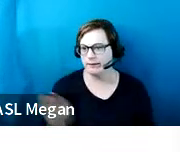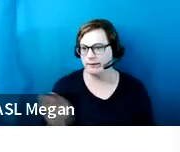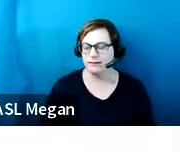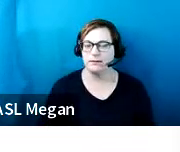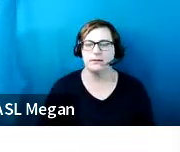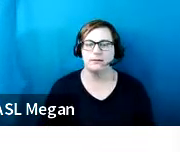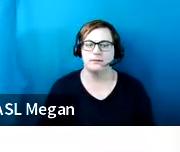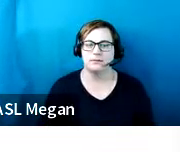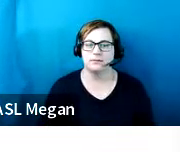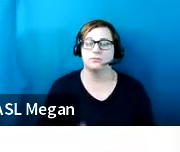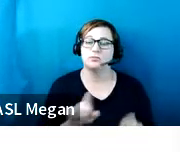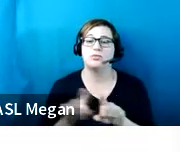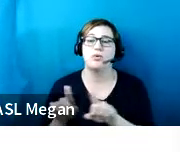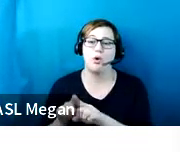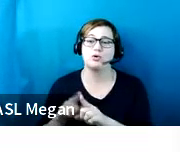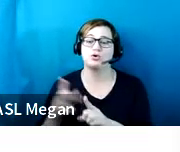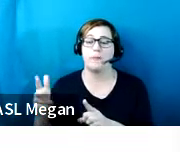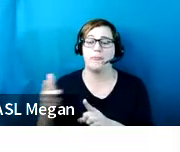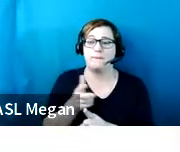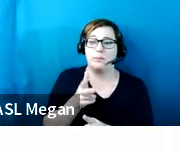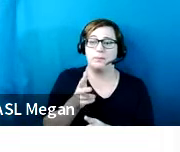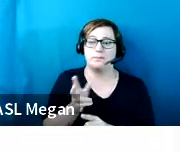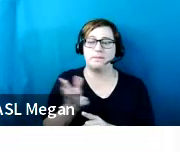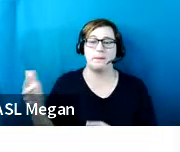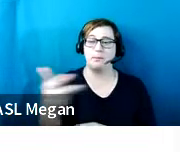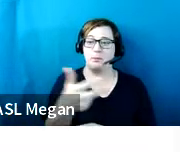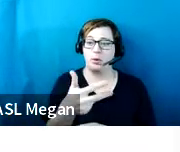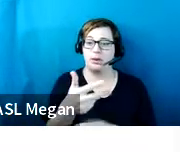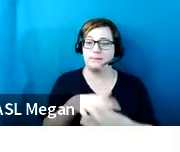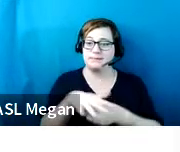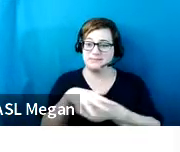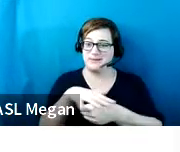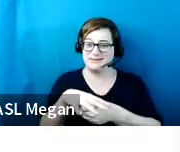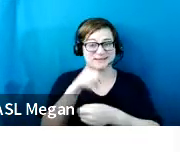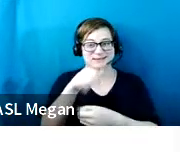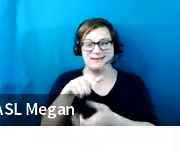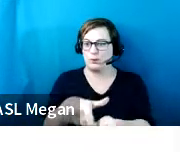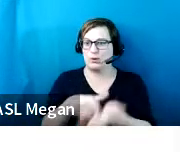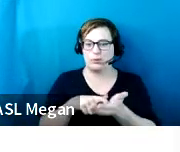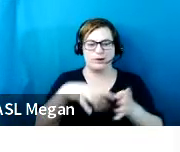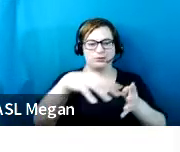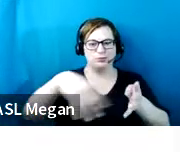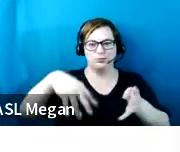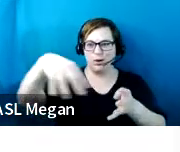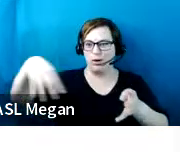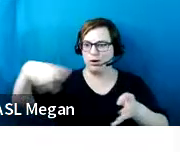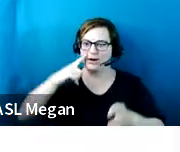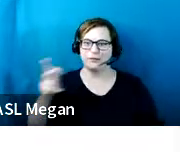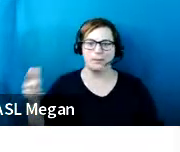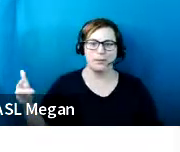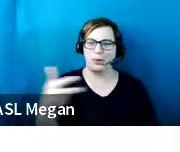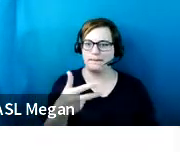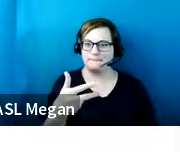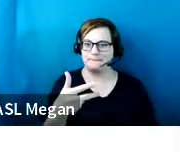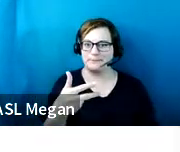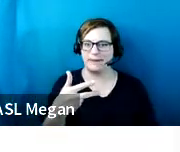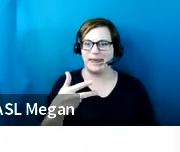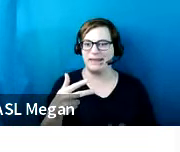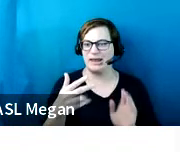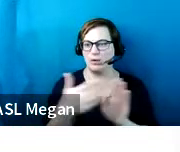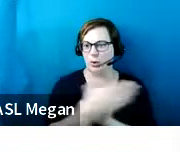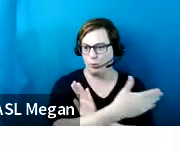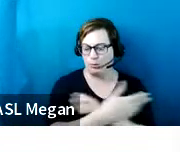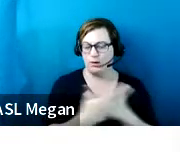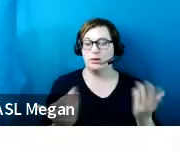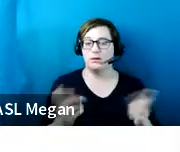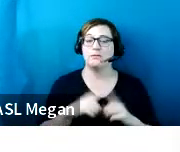vehicle pull-up spaces. They're not, they're not required to be marked. Now, another question that we